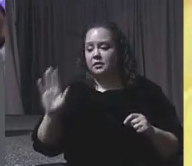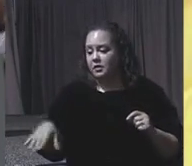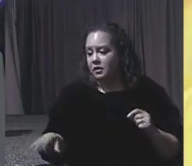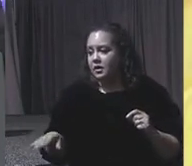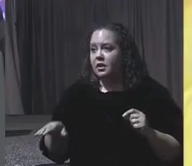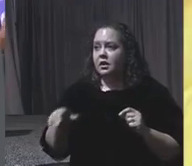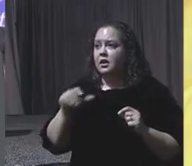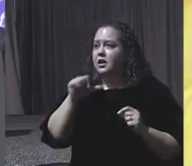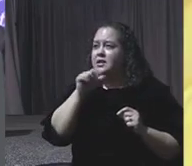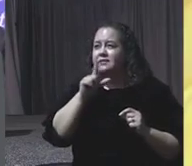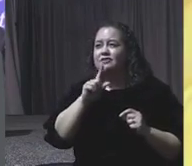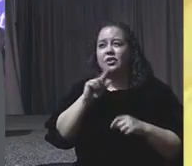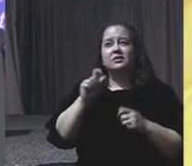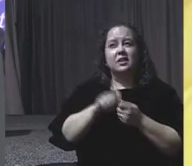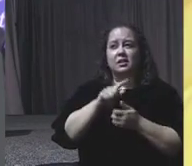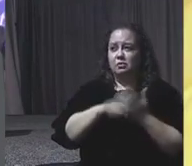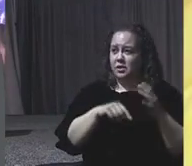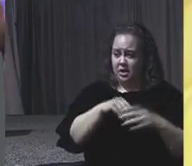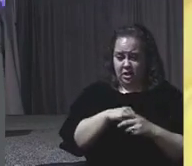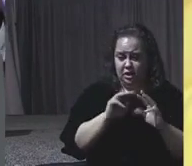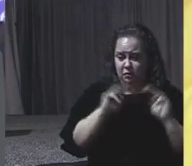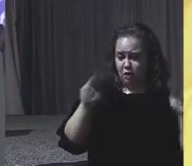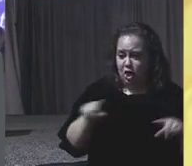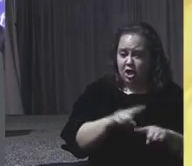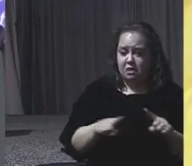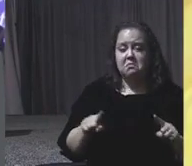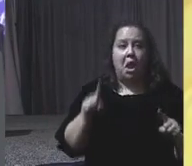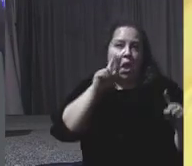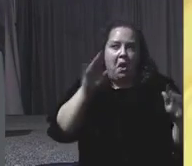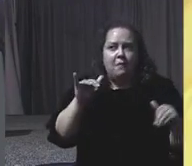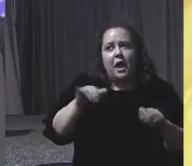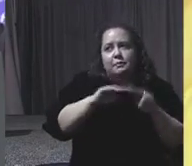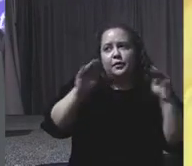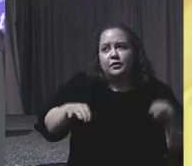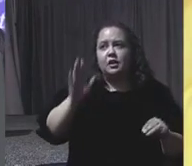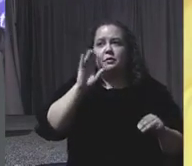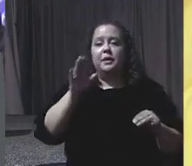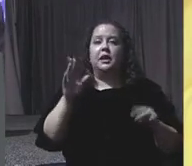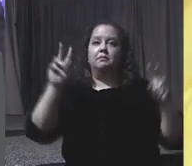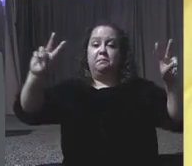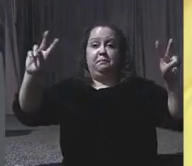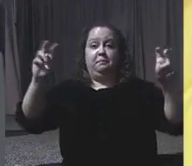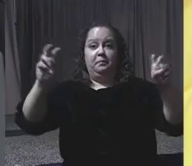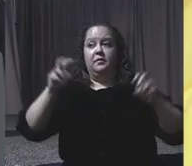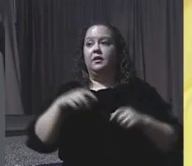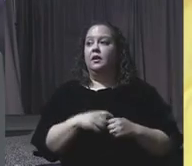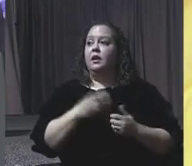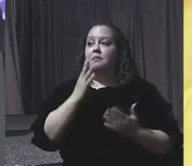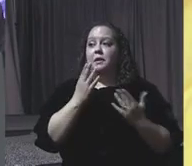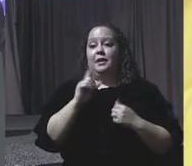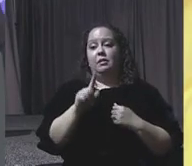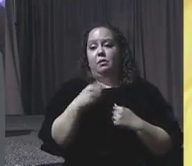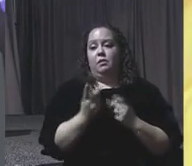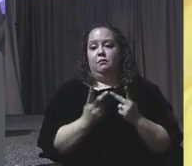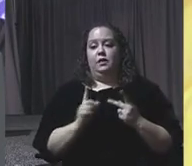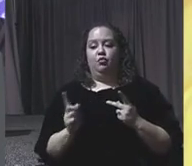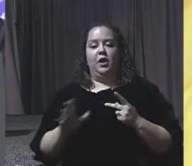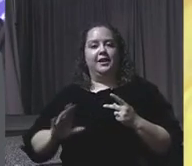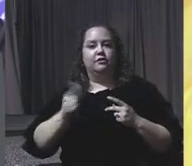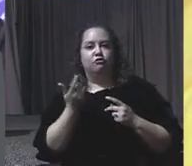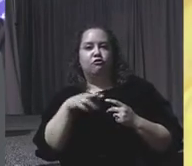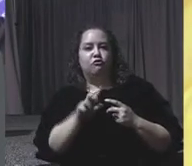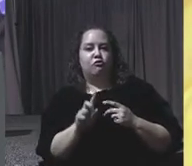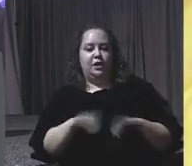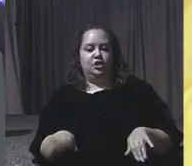exactly what would be in a museum, he hoped that this museum would be, in his words, it may be the only place where his grandchildren